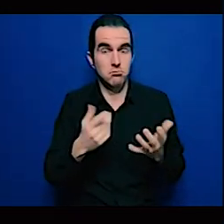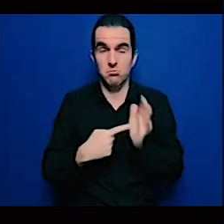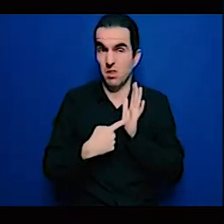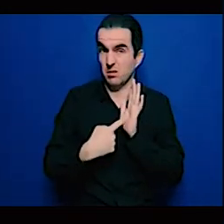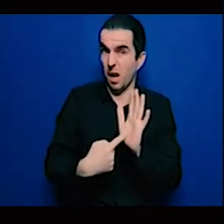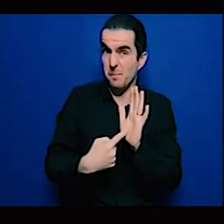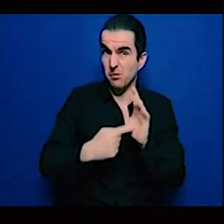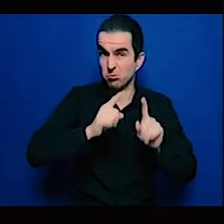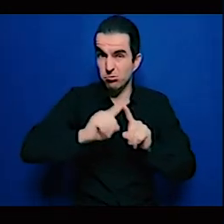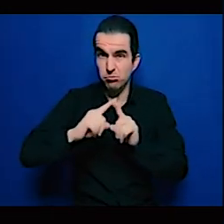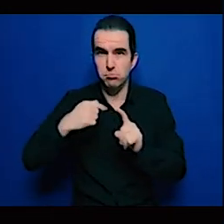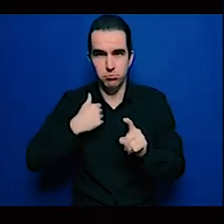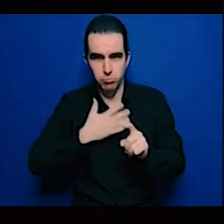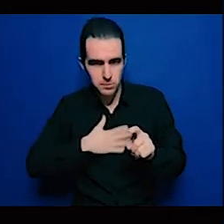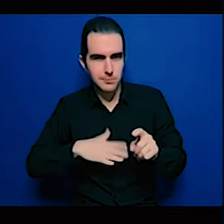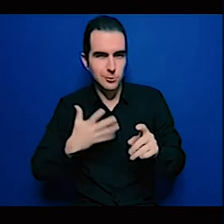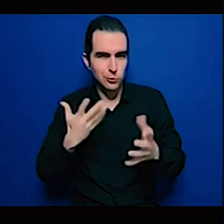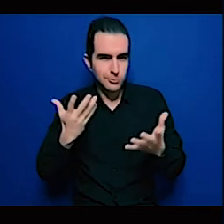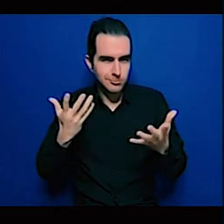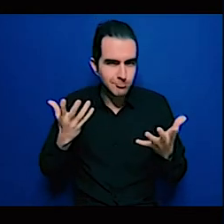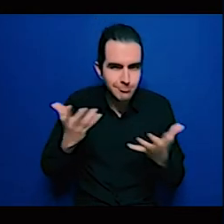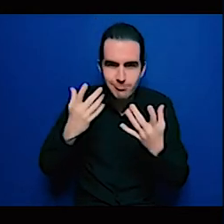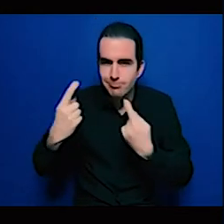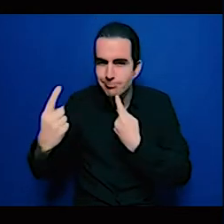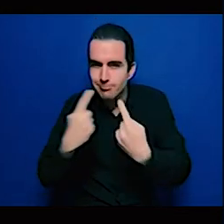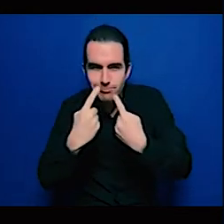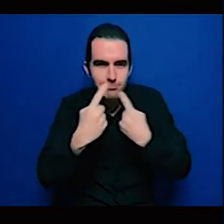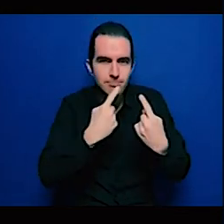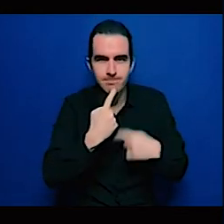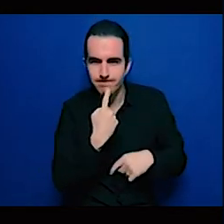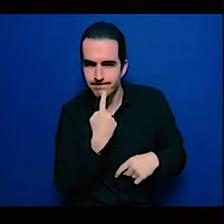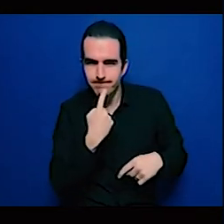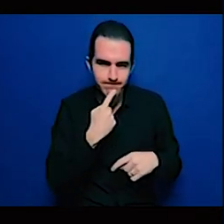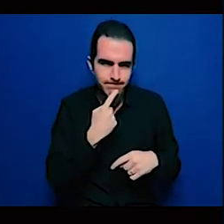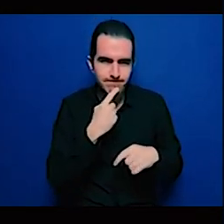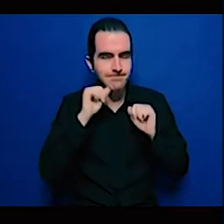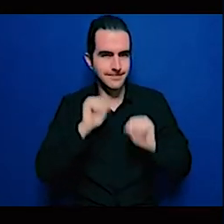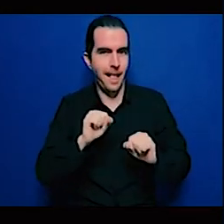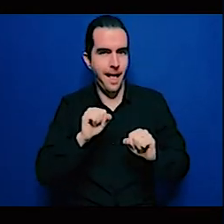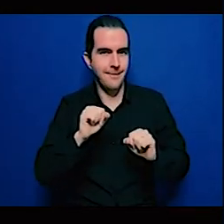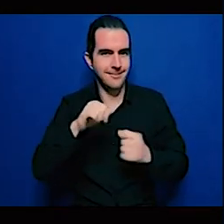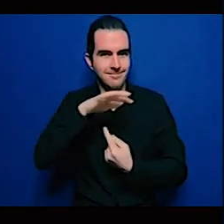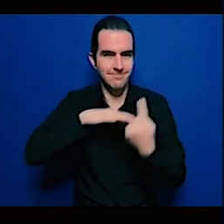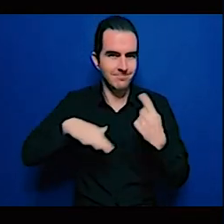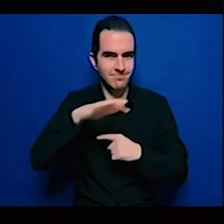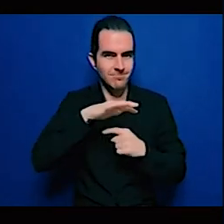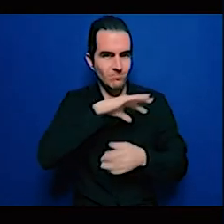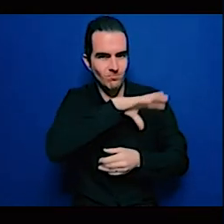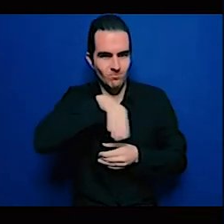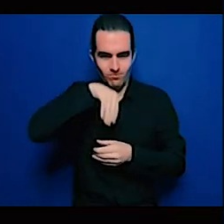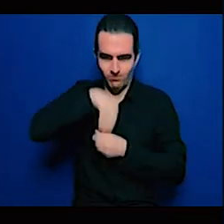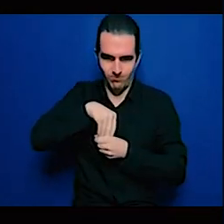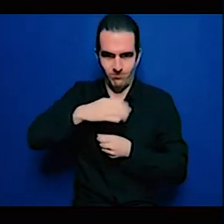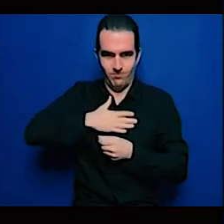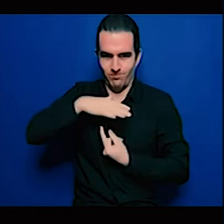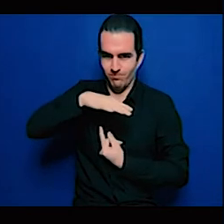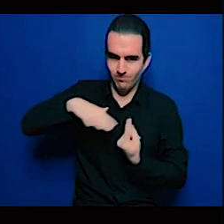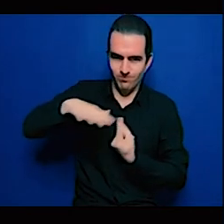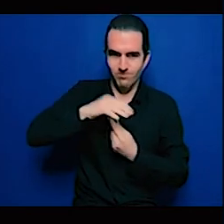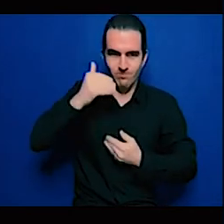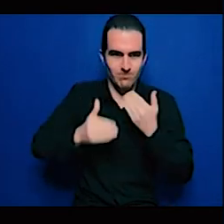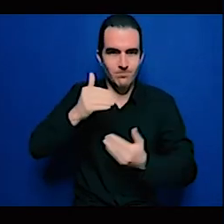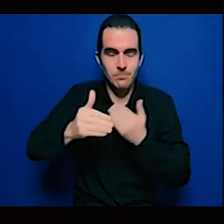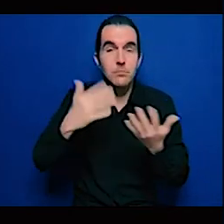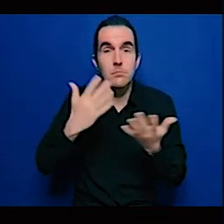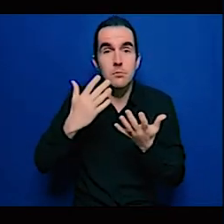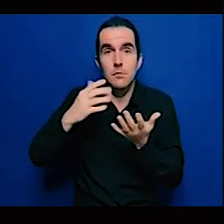so this is in general what I wanted to say we need to support research and innovation within African